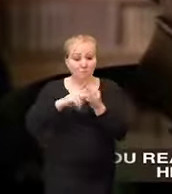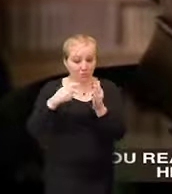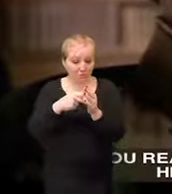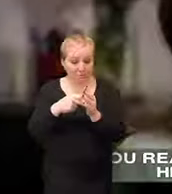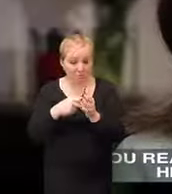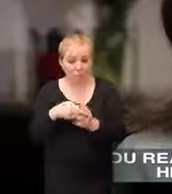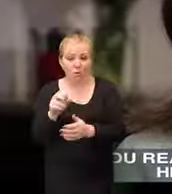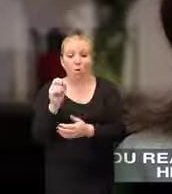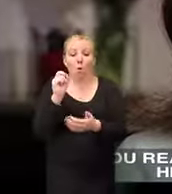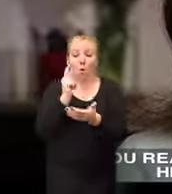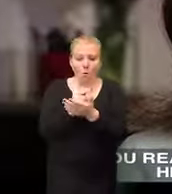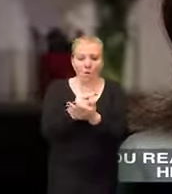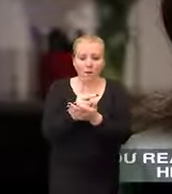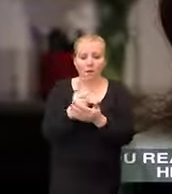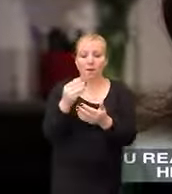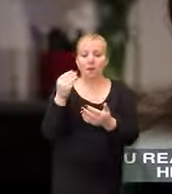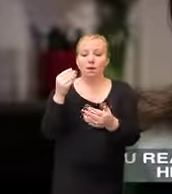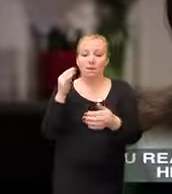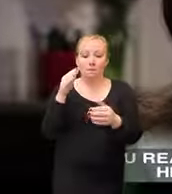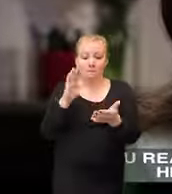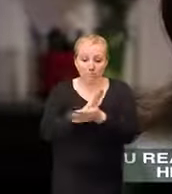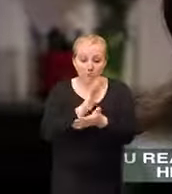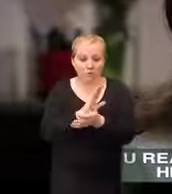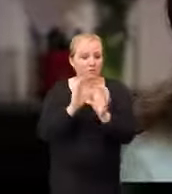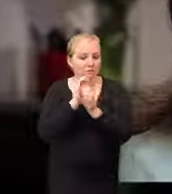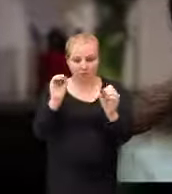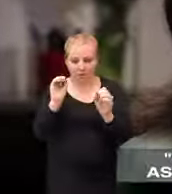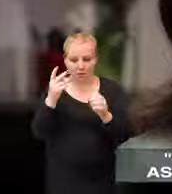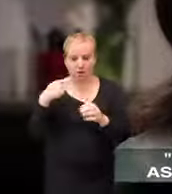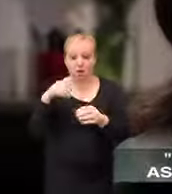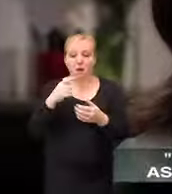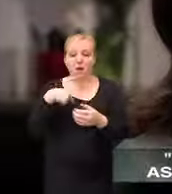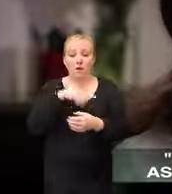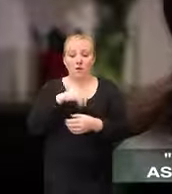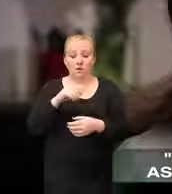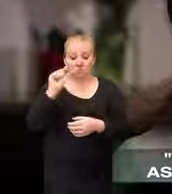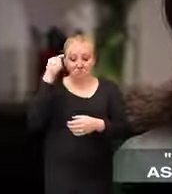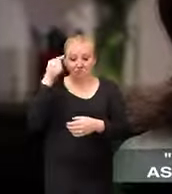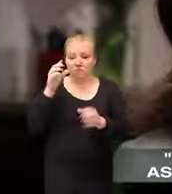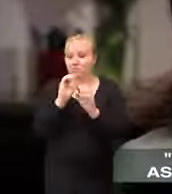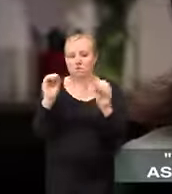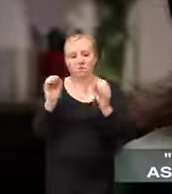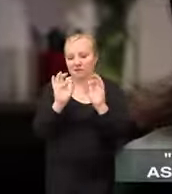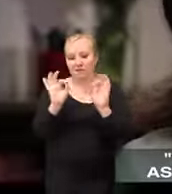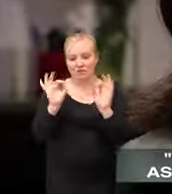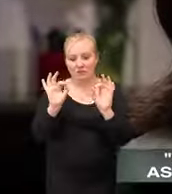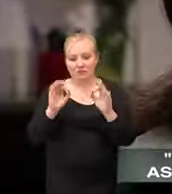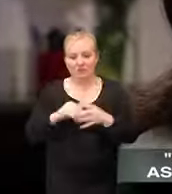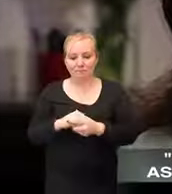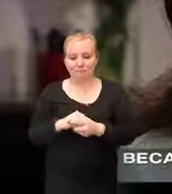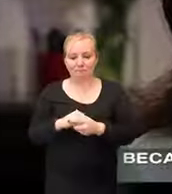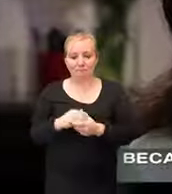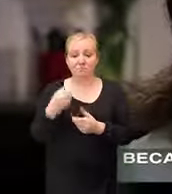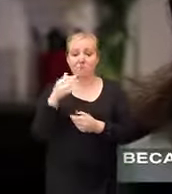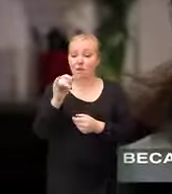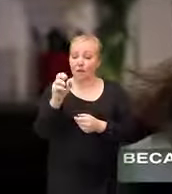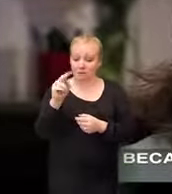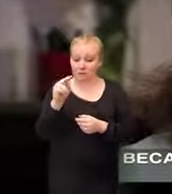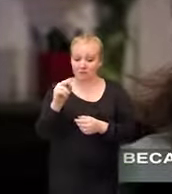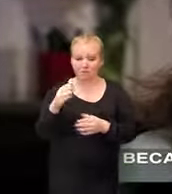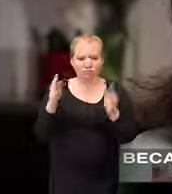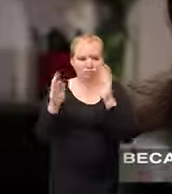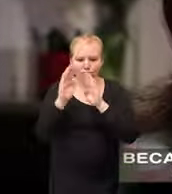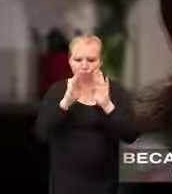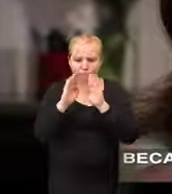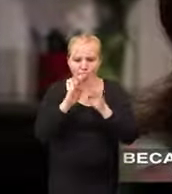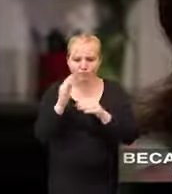you really you really see Hamilton tearing his hair and mumbling dirty wacky frass as the revolution ends because